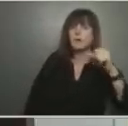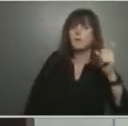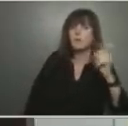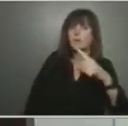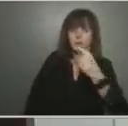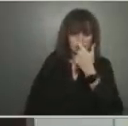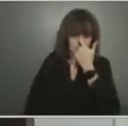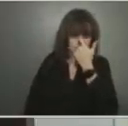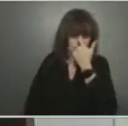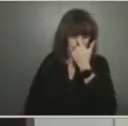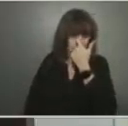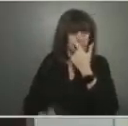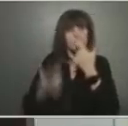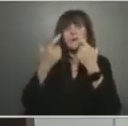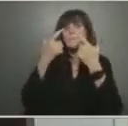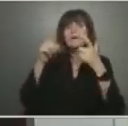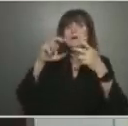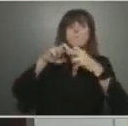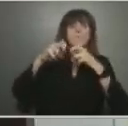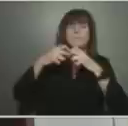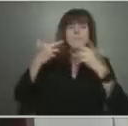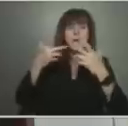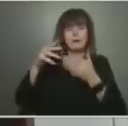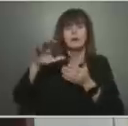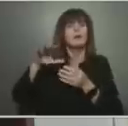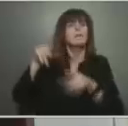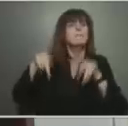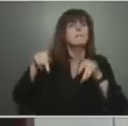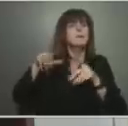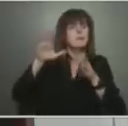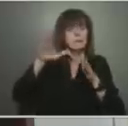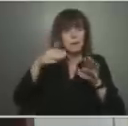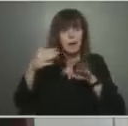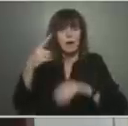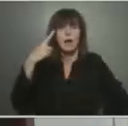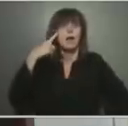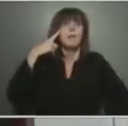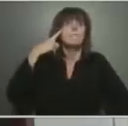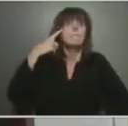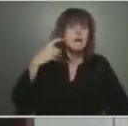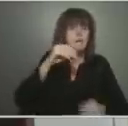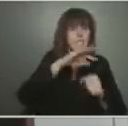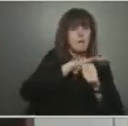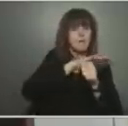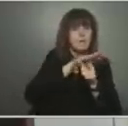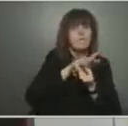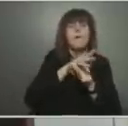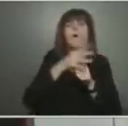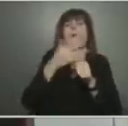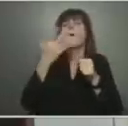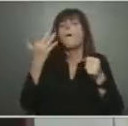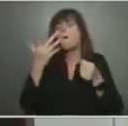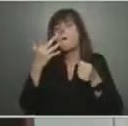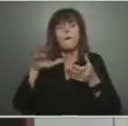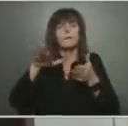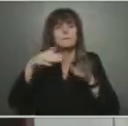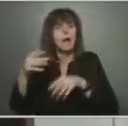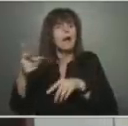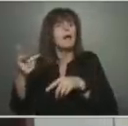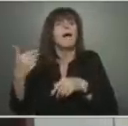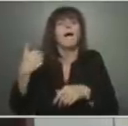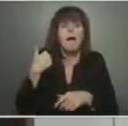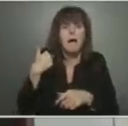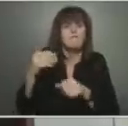of COVID or with COVID? You had said, I think, last week that it seemed like a large number of the deaths were still